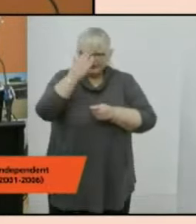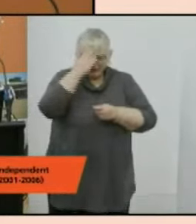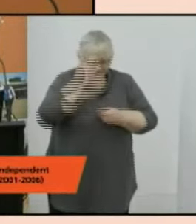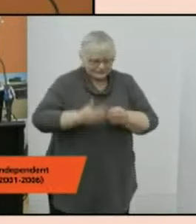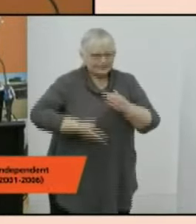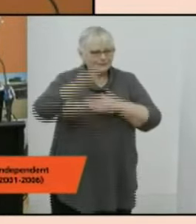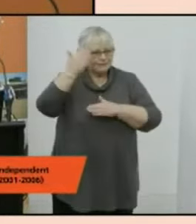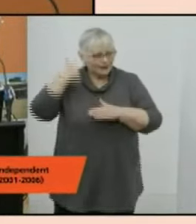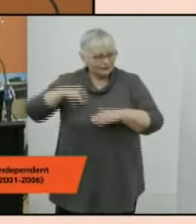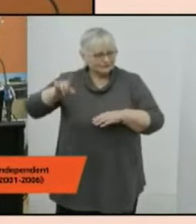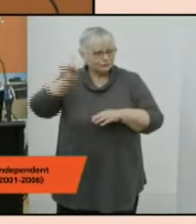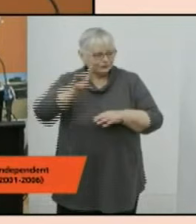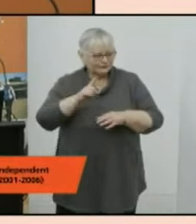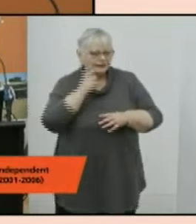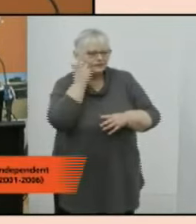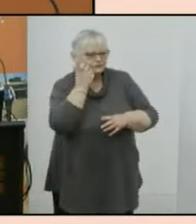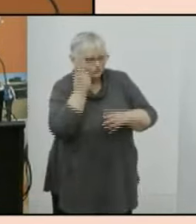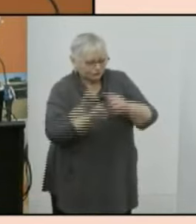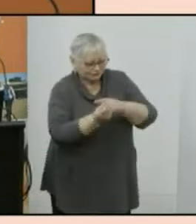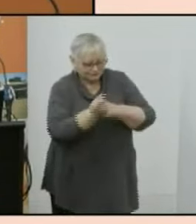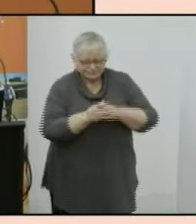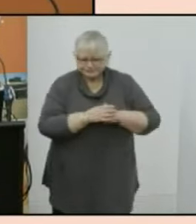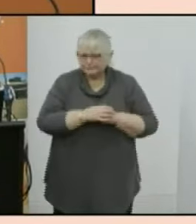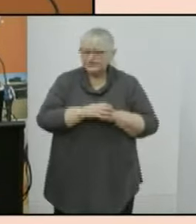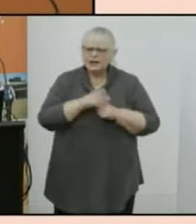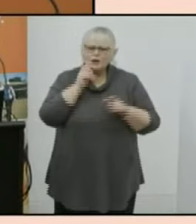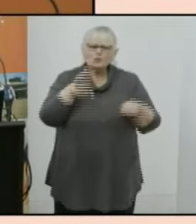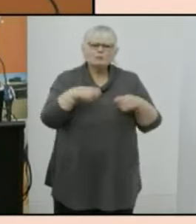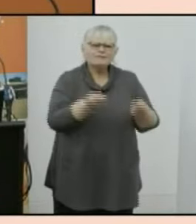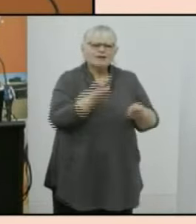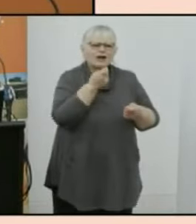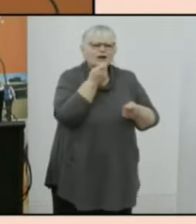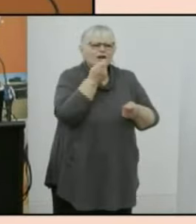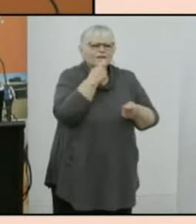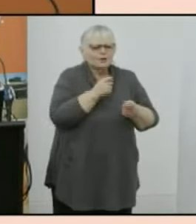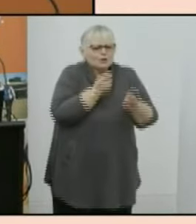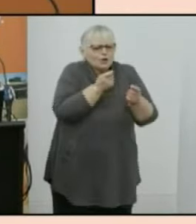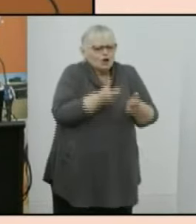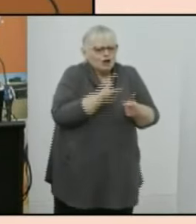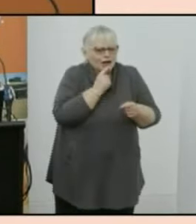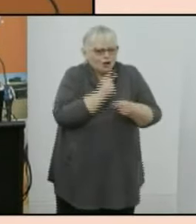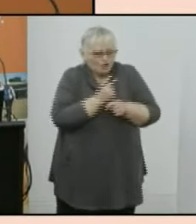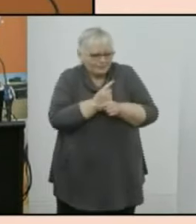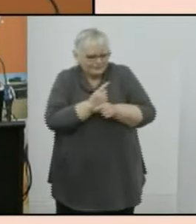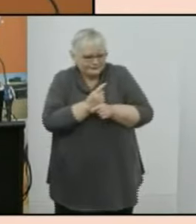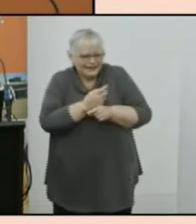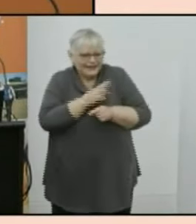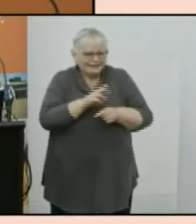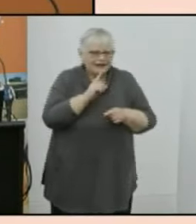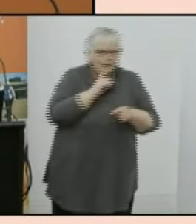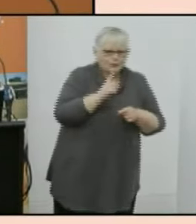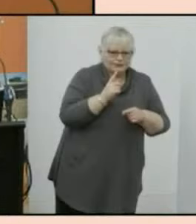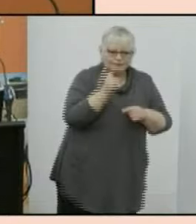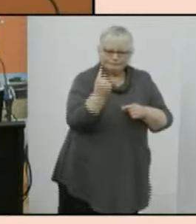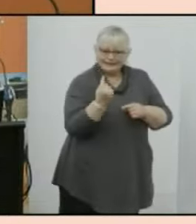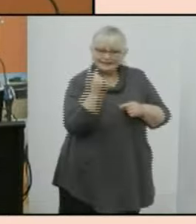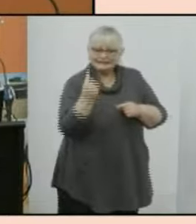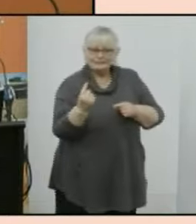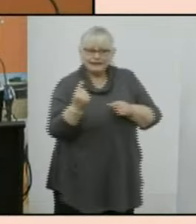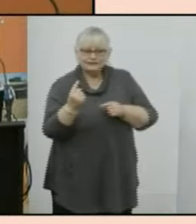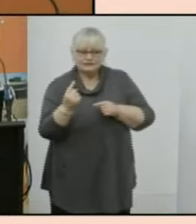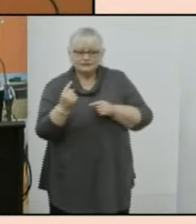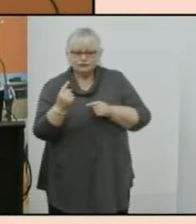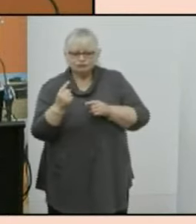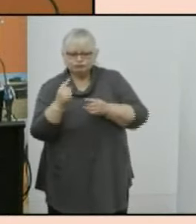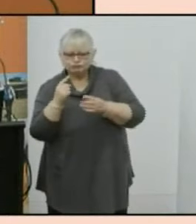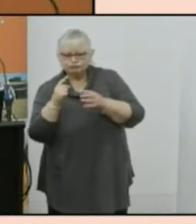present and emerging first i'll provide a few preliminary comments and then let you know the outcome of the independent assurance panel's